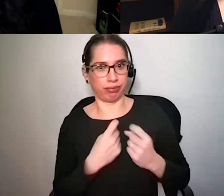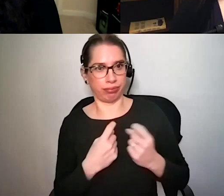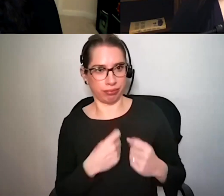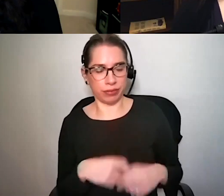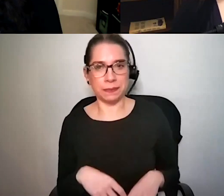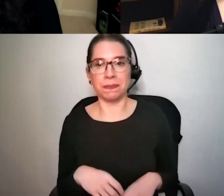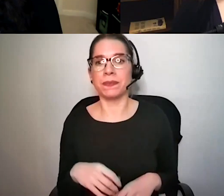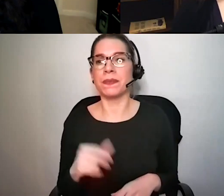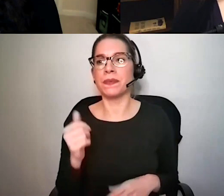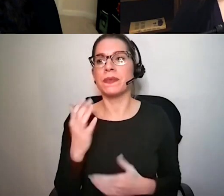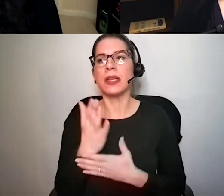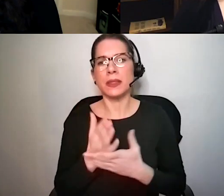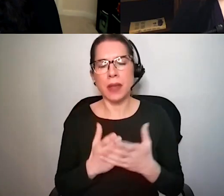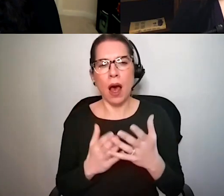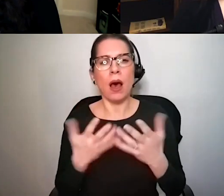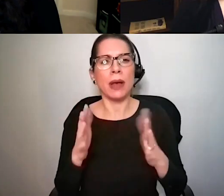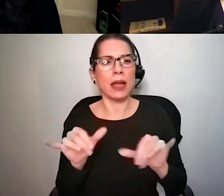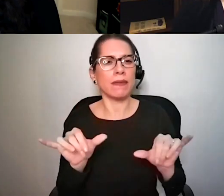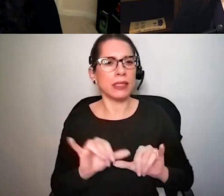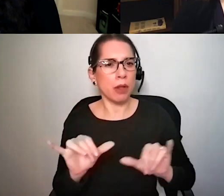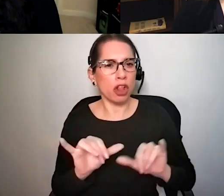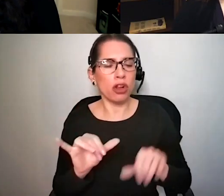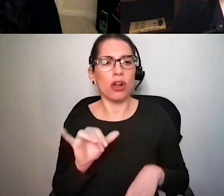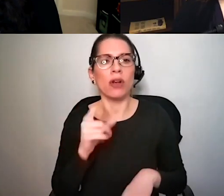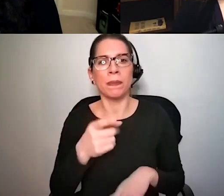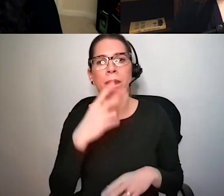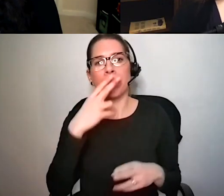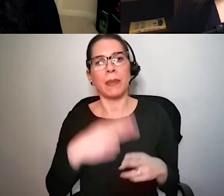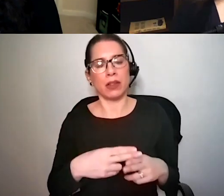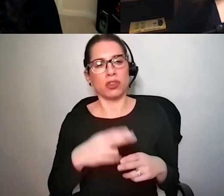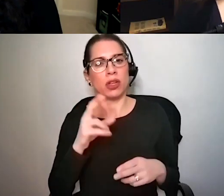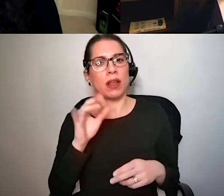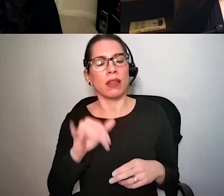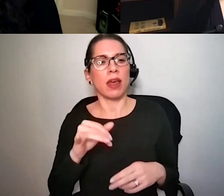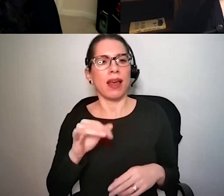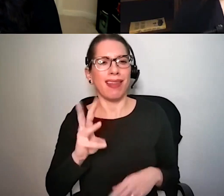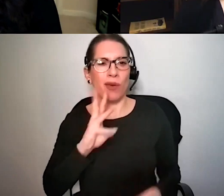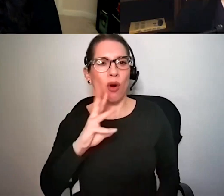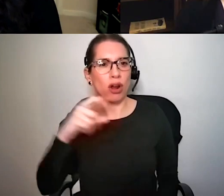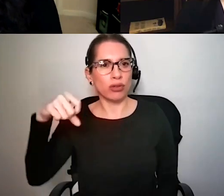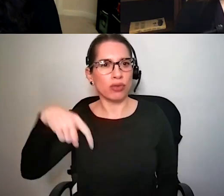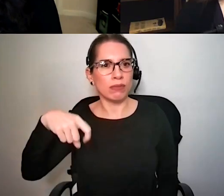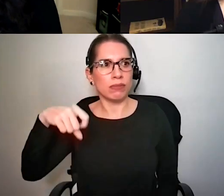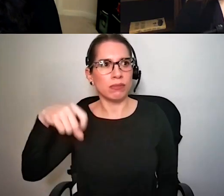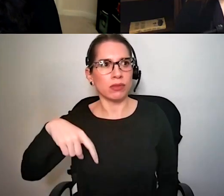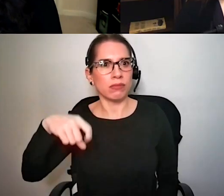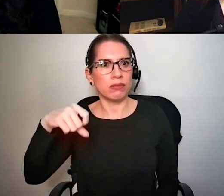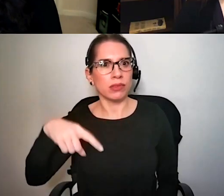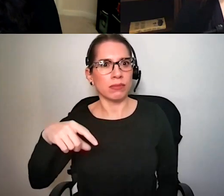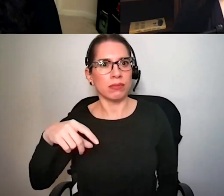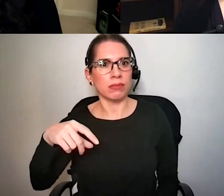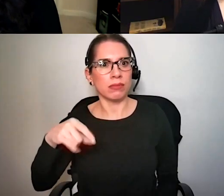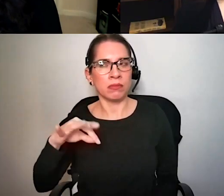along the same lines are you you mentioned about the the dripping faucet or the the loud chewing and whatnot